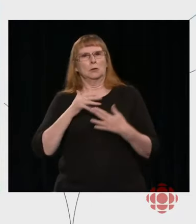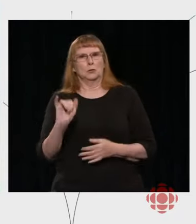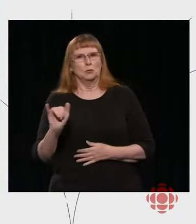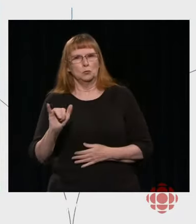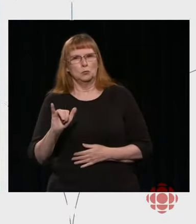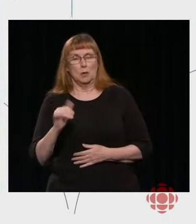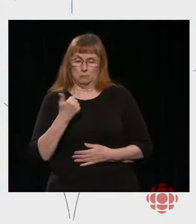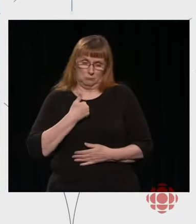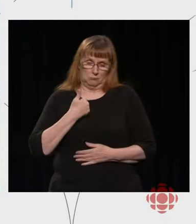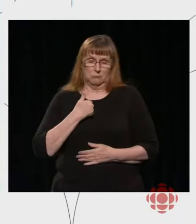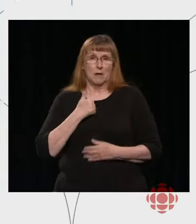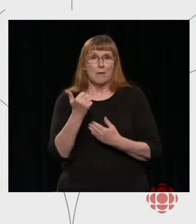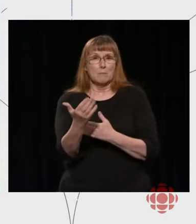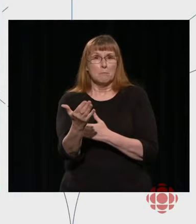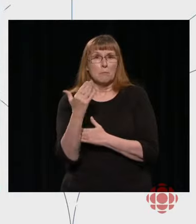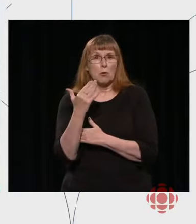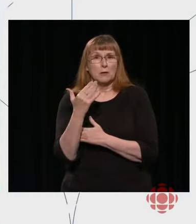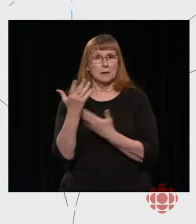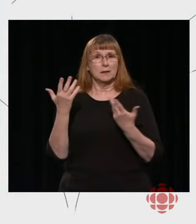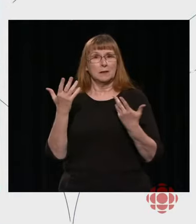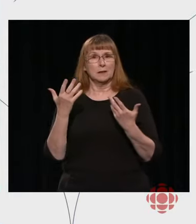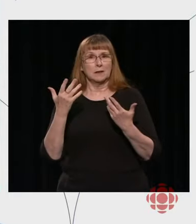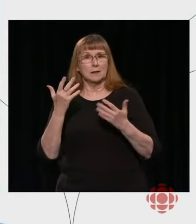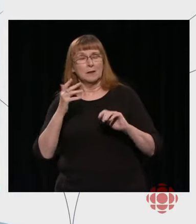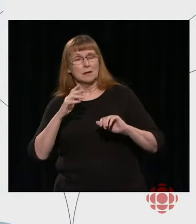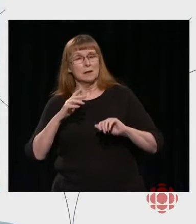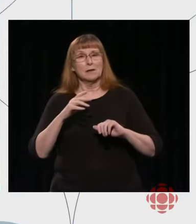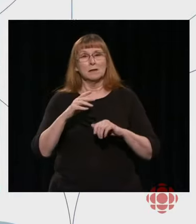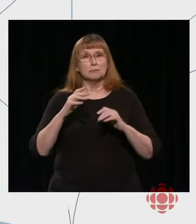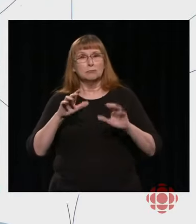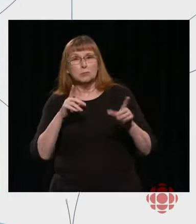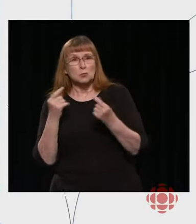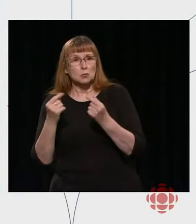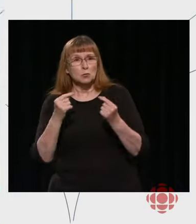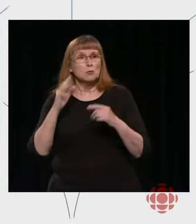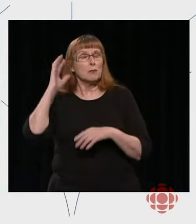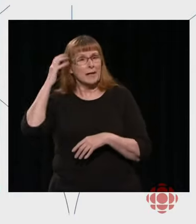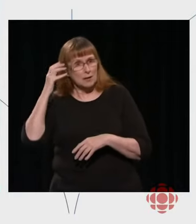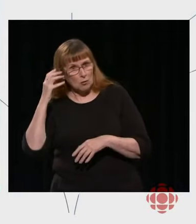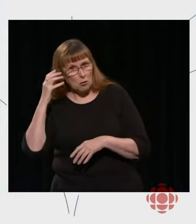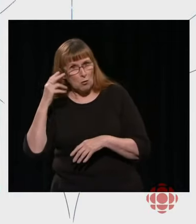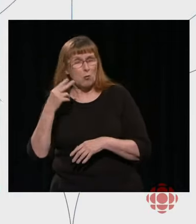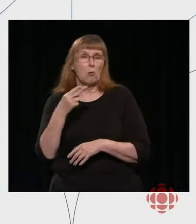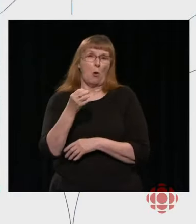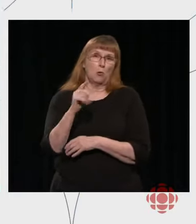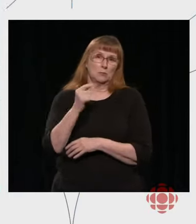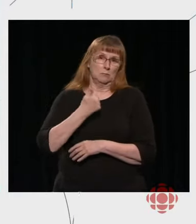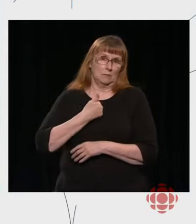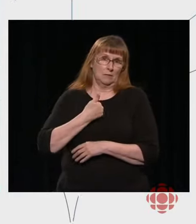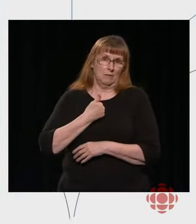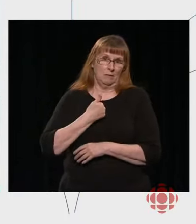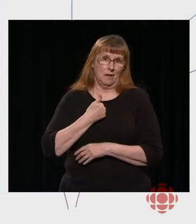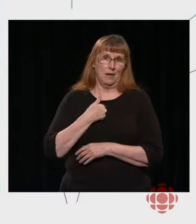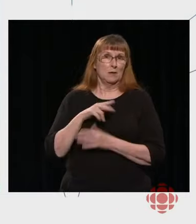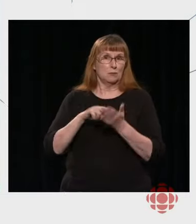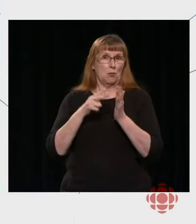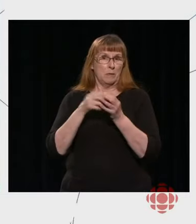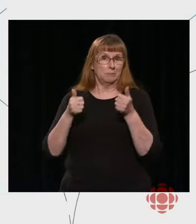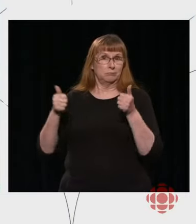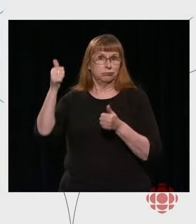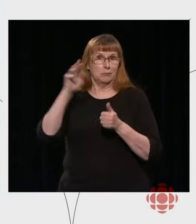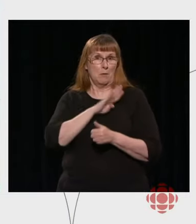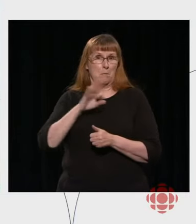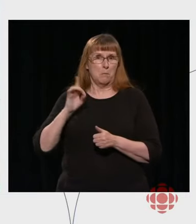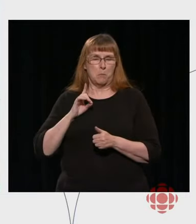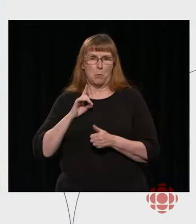am a host of a morning show, and these are things we hear from our bosses. So, glad to hear that even higher up, you know, this is something